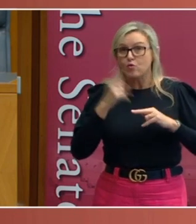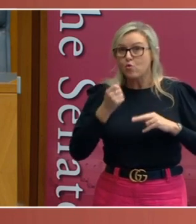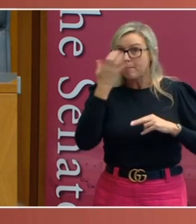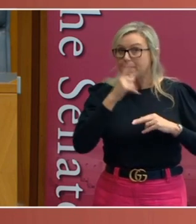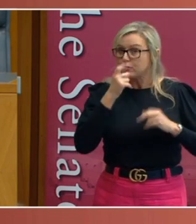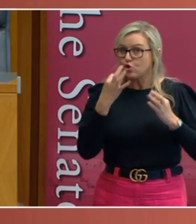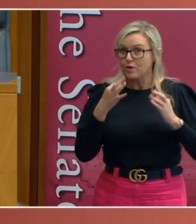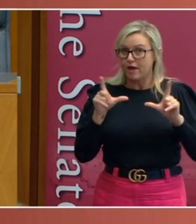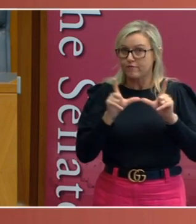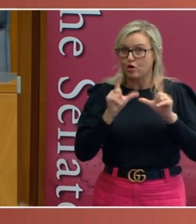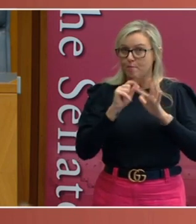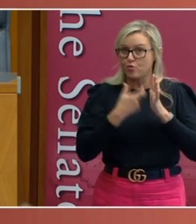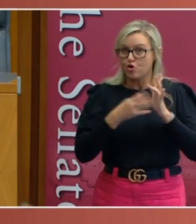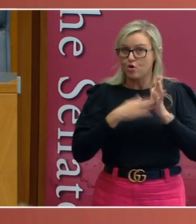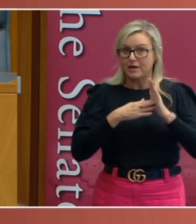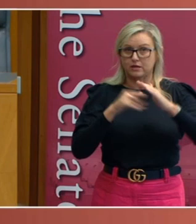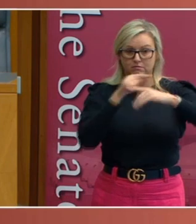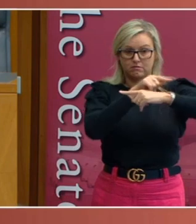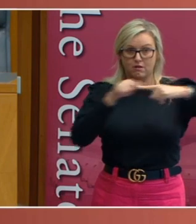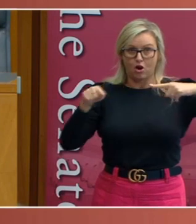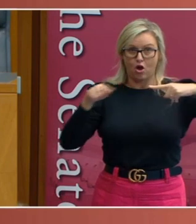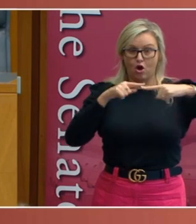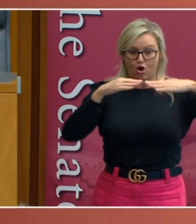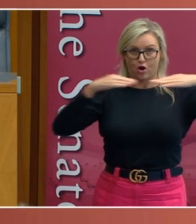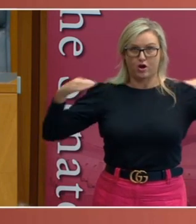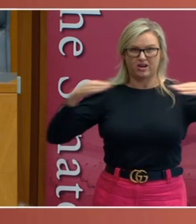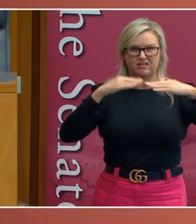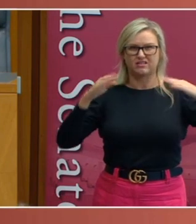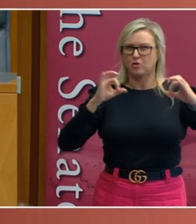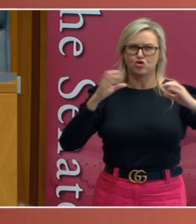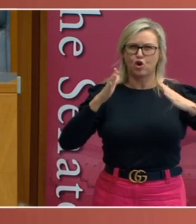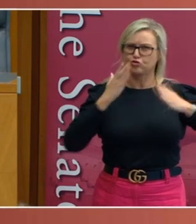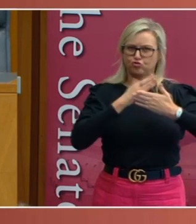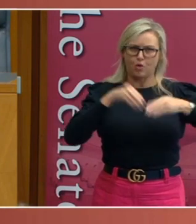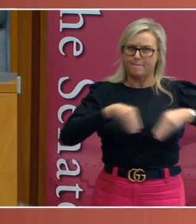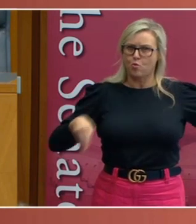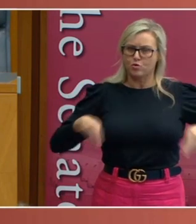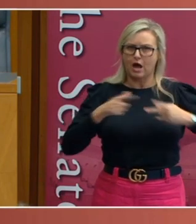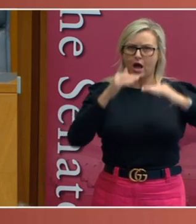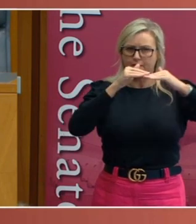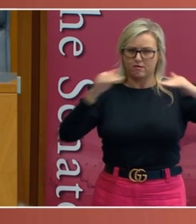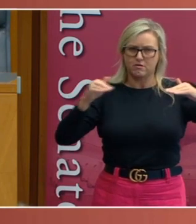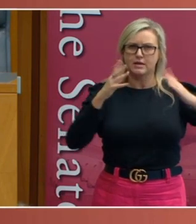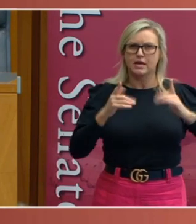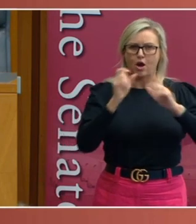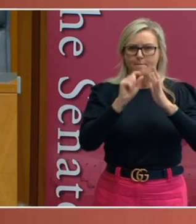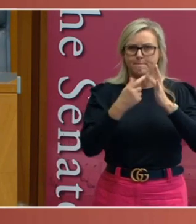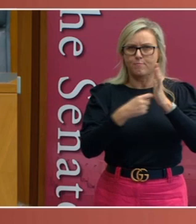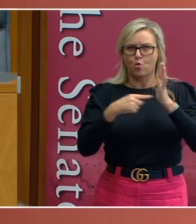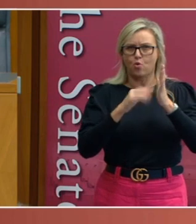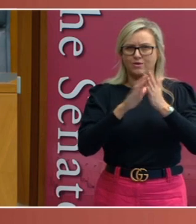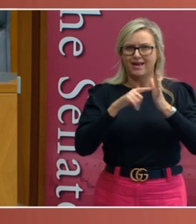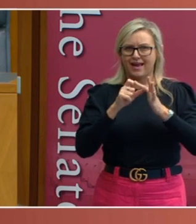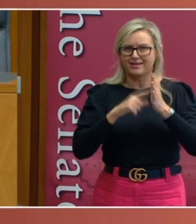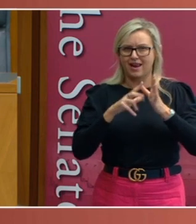from crossing from north to south over that 20th parallel, which was about where Port Hedland is. And it was known